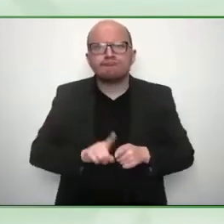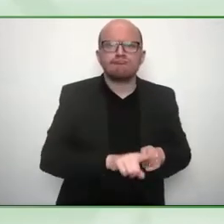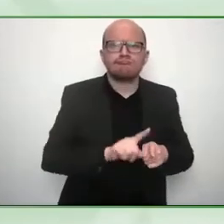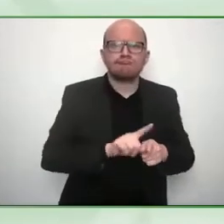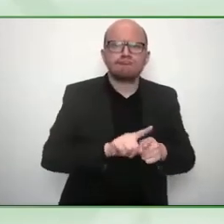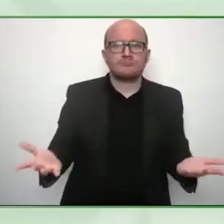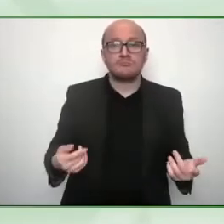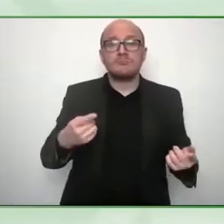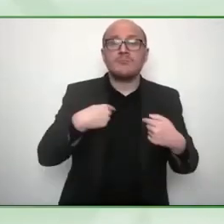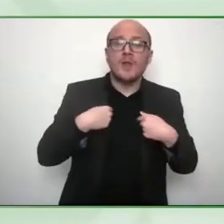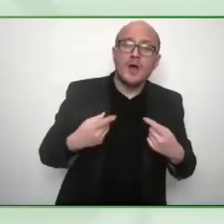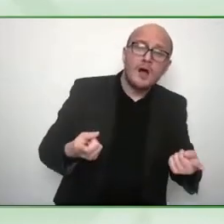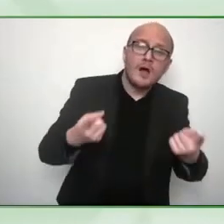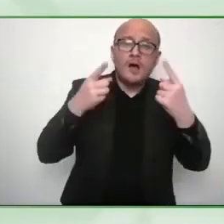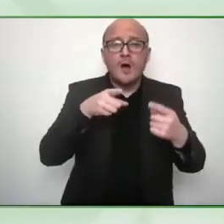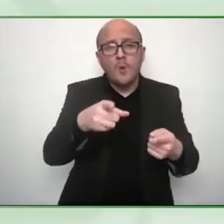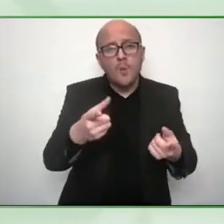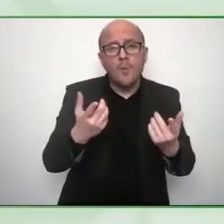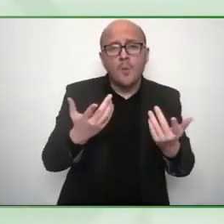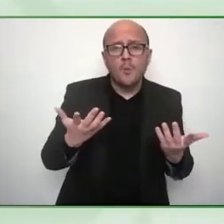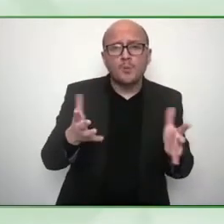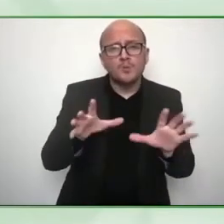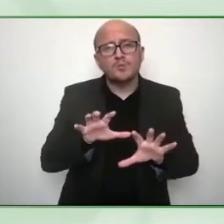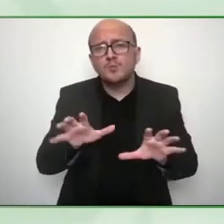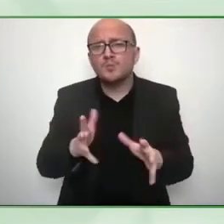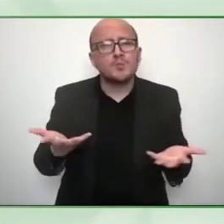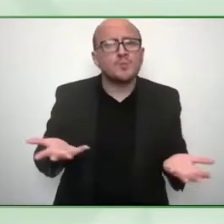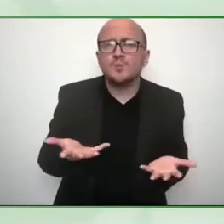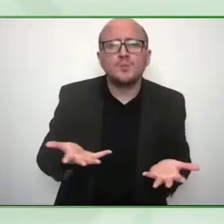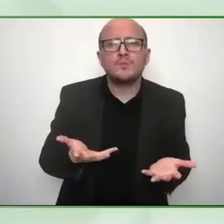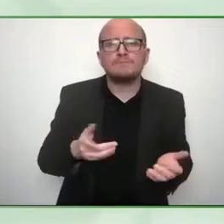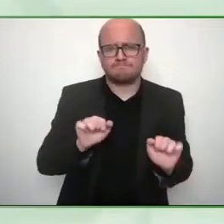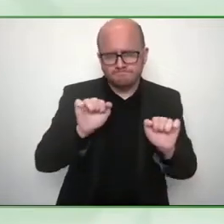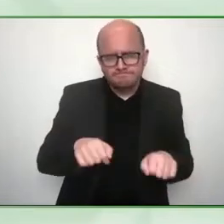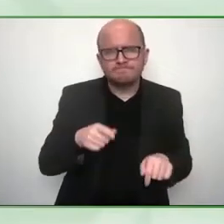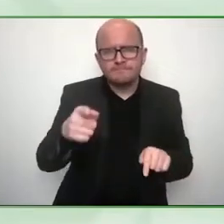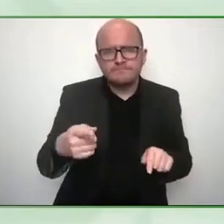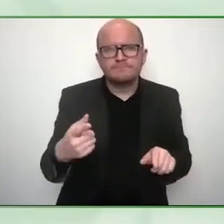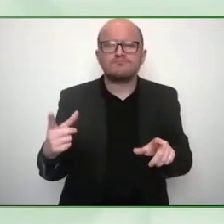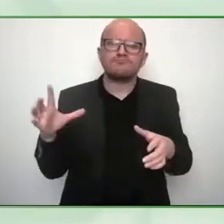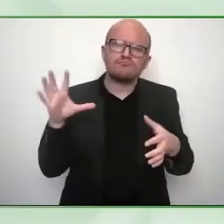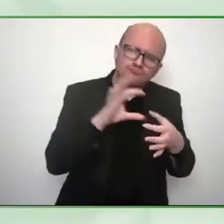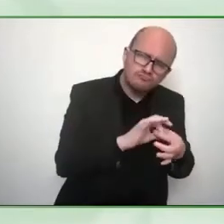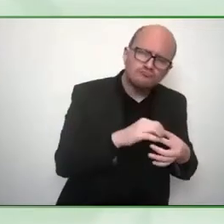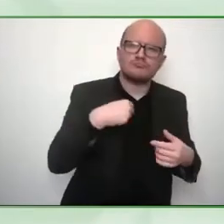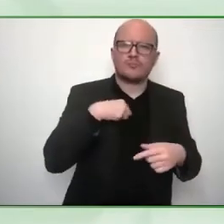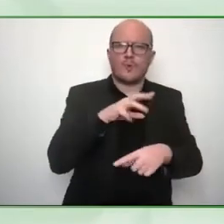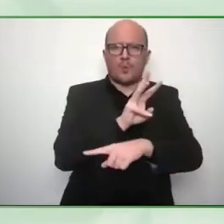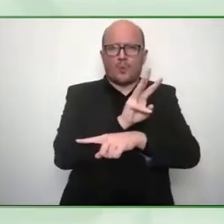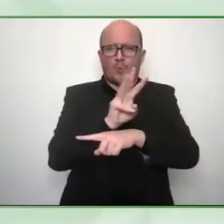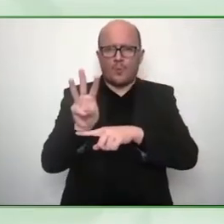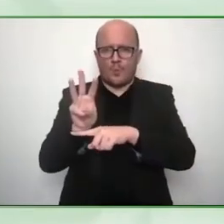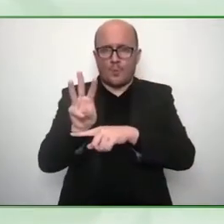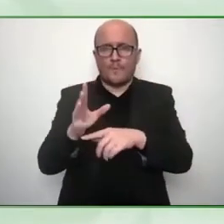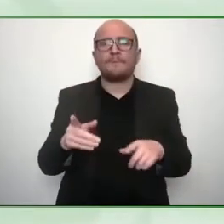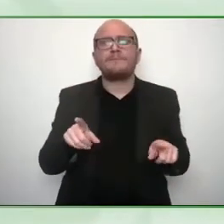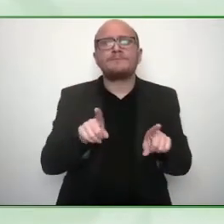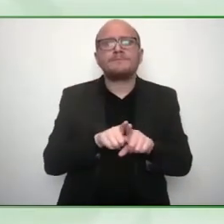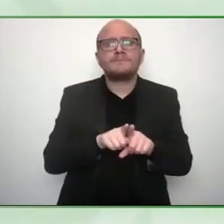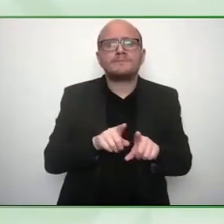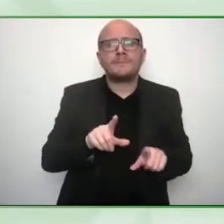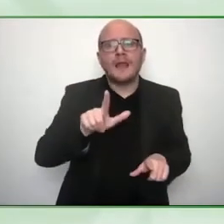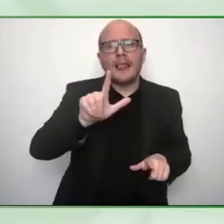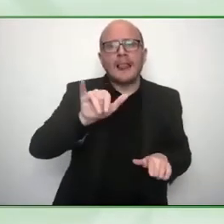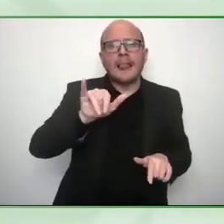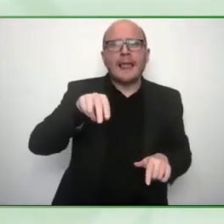know you can check out our website email us uh our social media reach out to me on linkedin uh if you're interested love to have a conversation